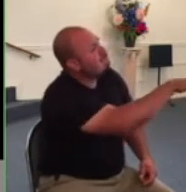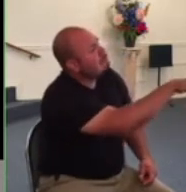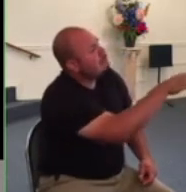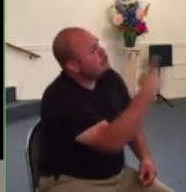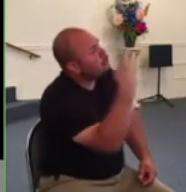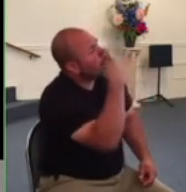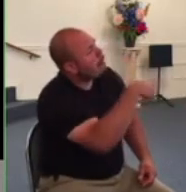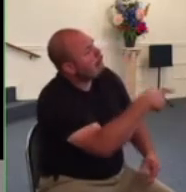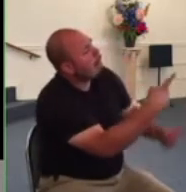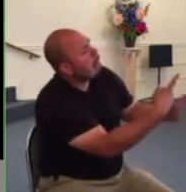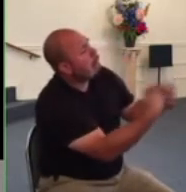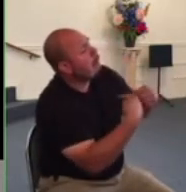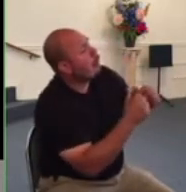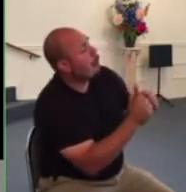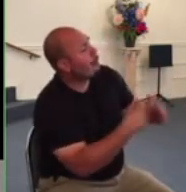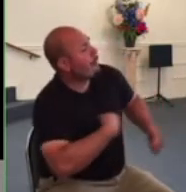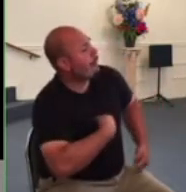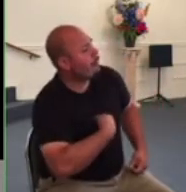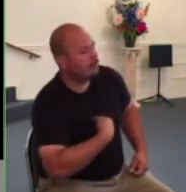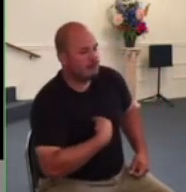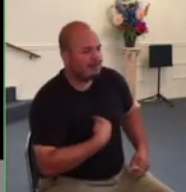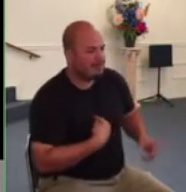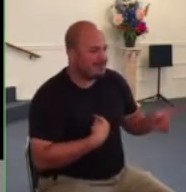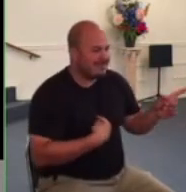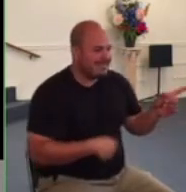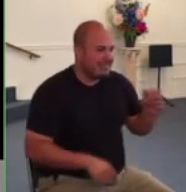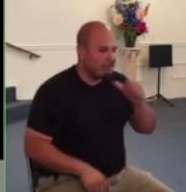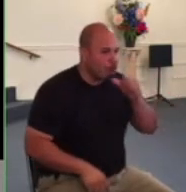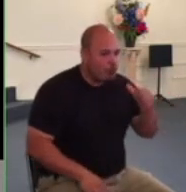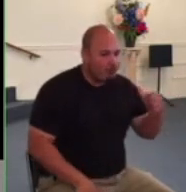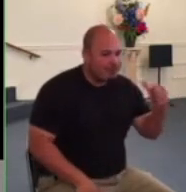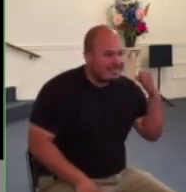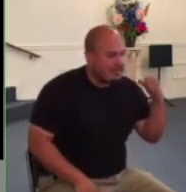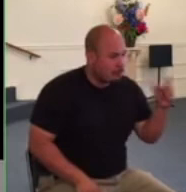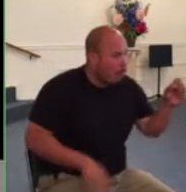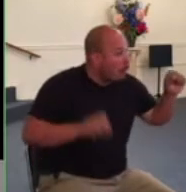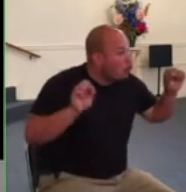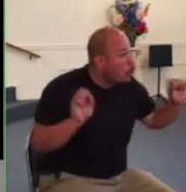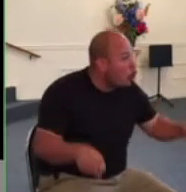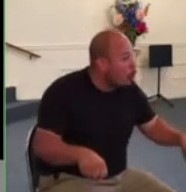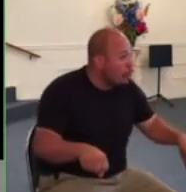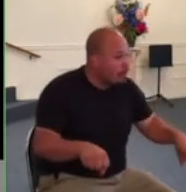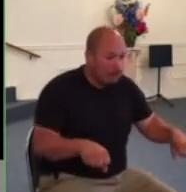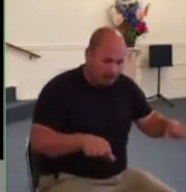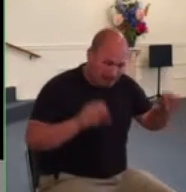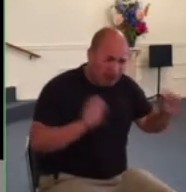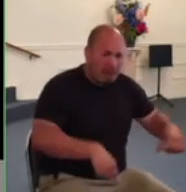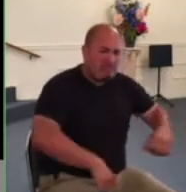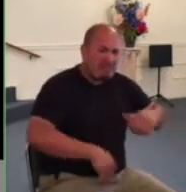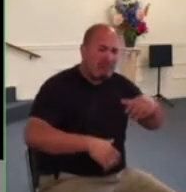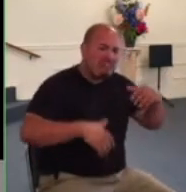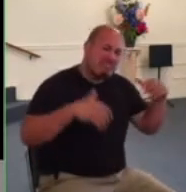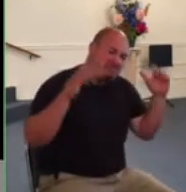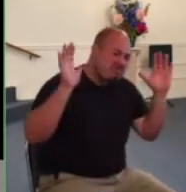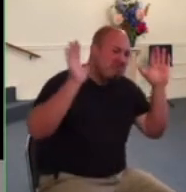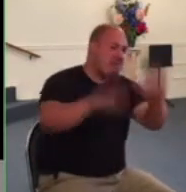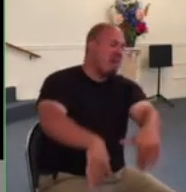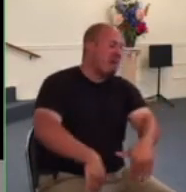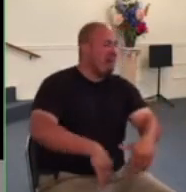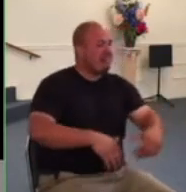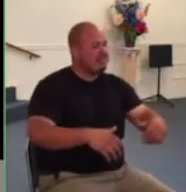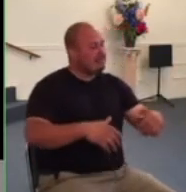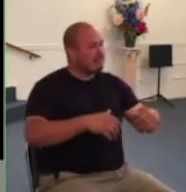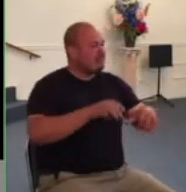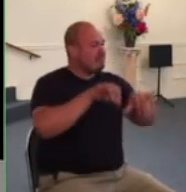even though they can pretty well guess that they're going to be treated unjustly which is in fact what